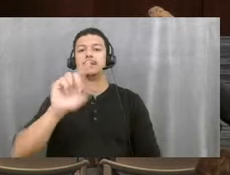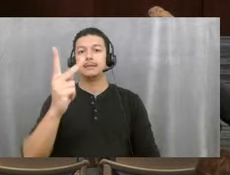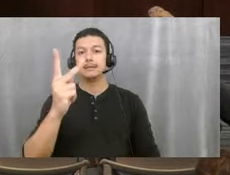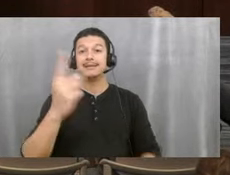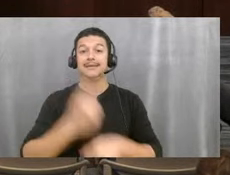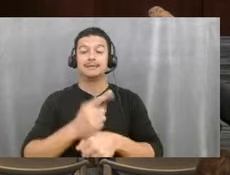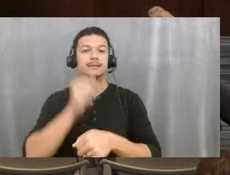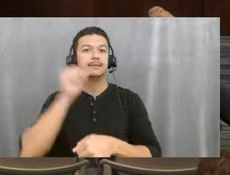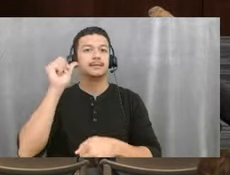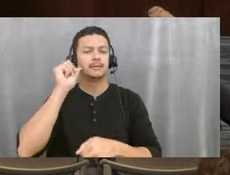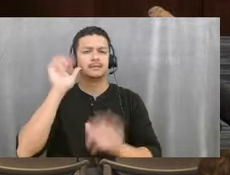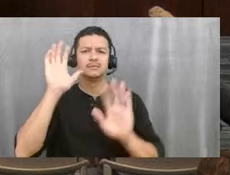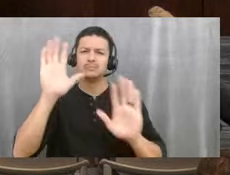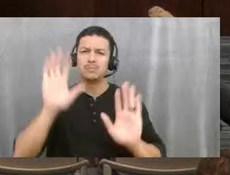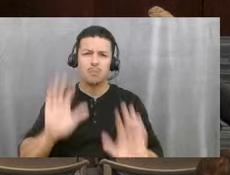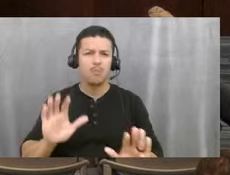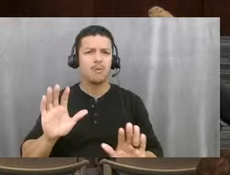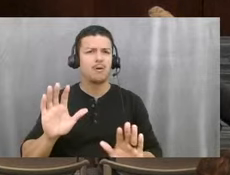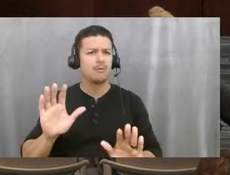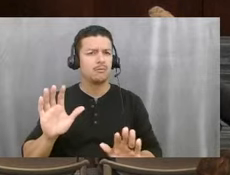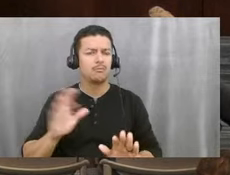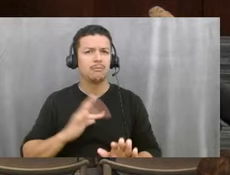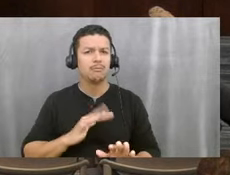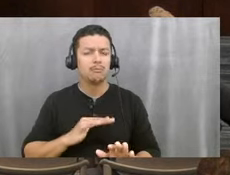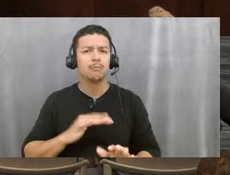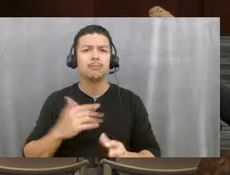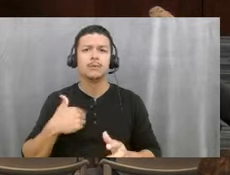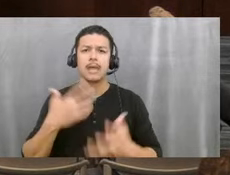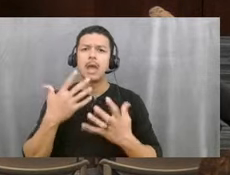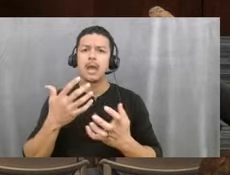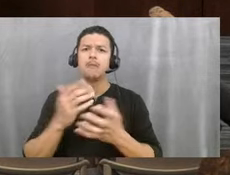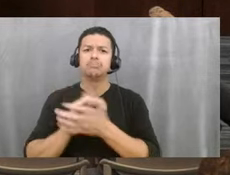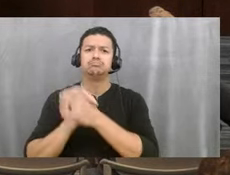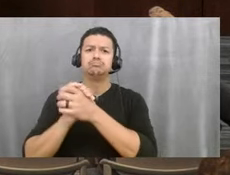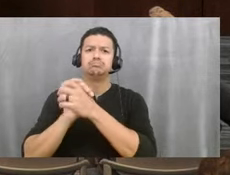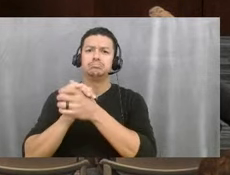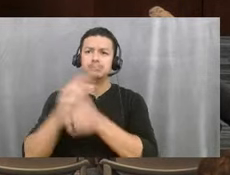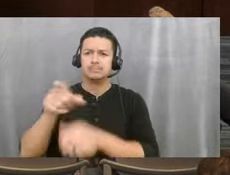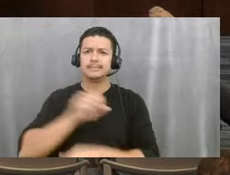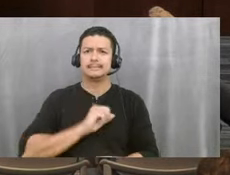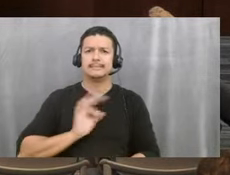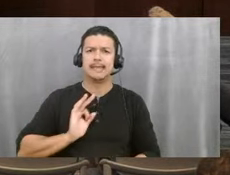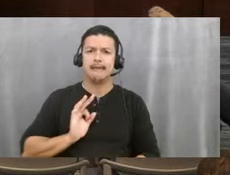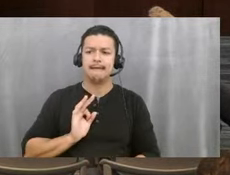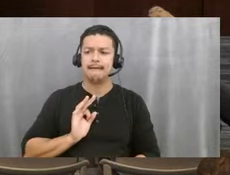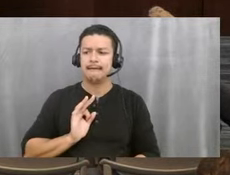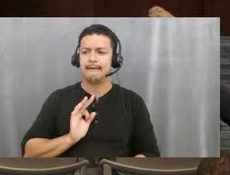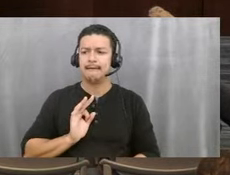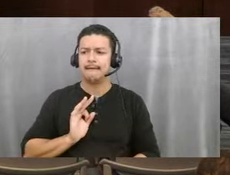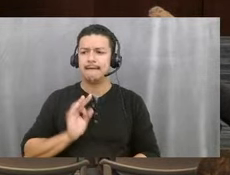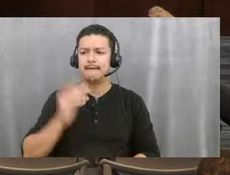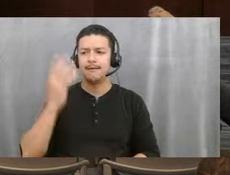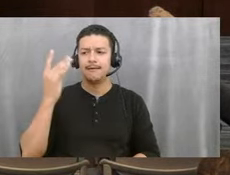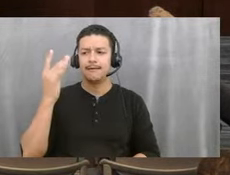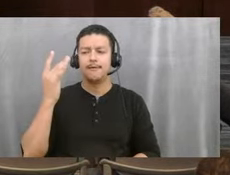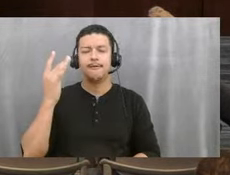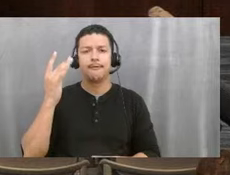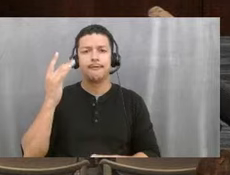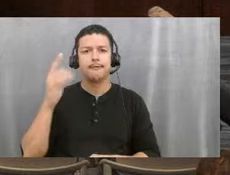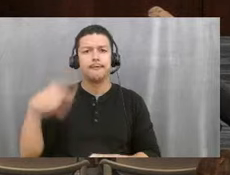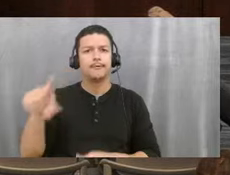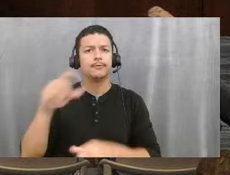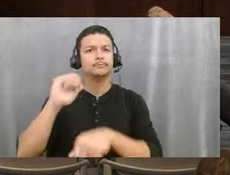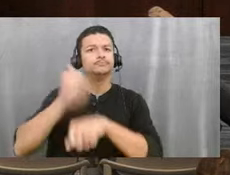a great event. And I really want to commend the staff for putting up the tents.